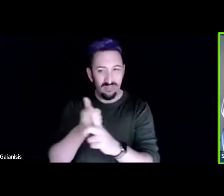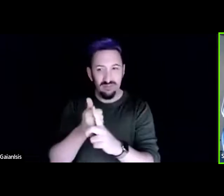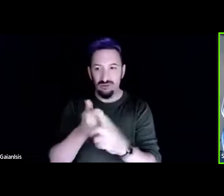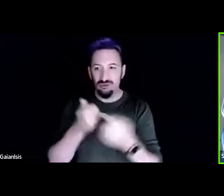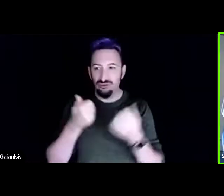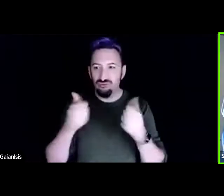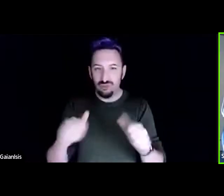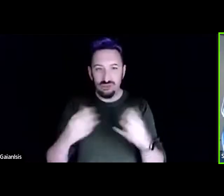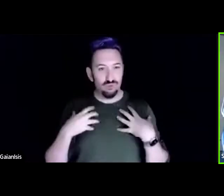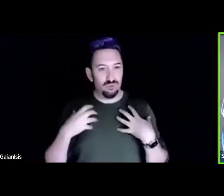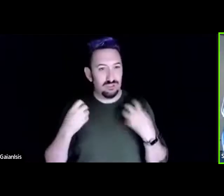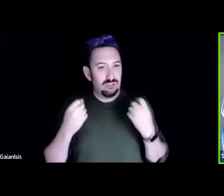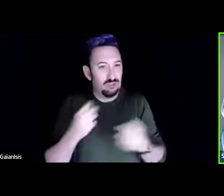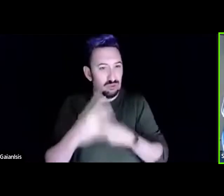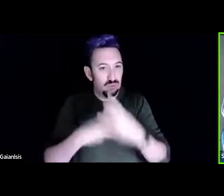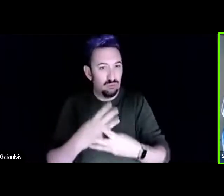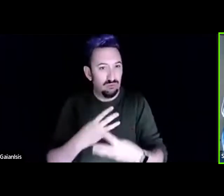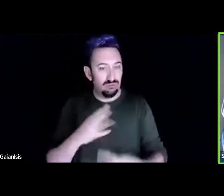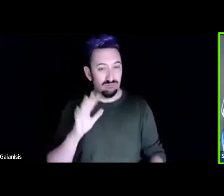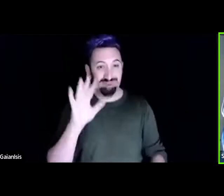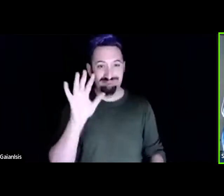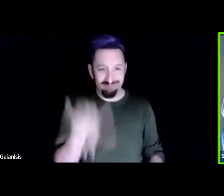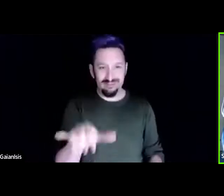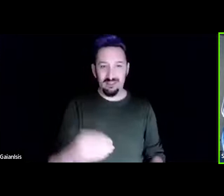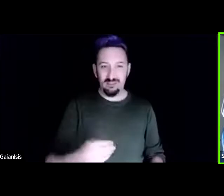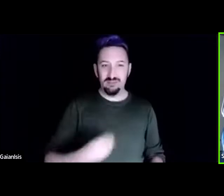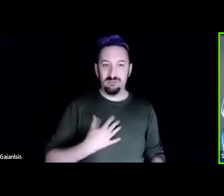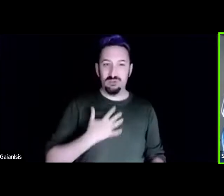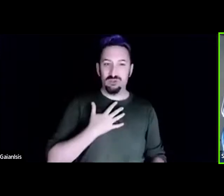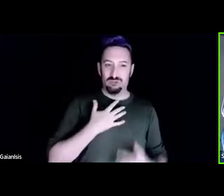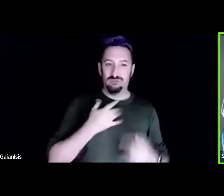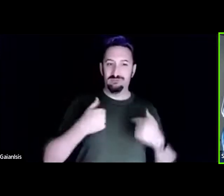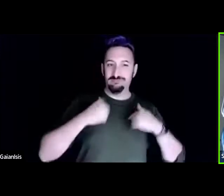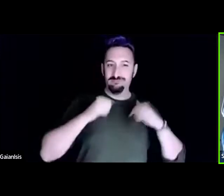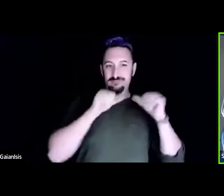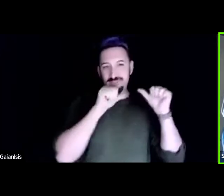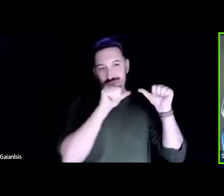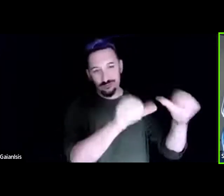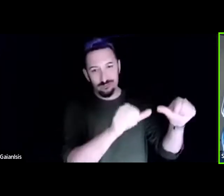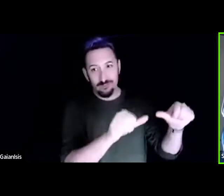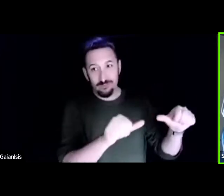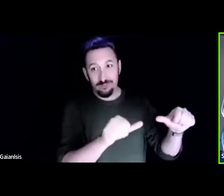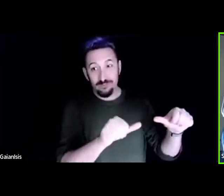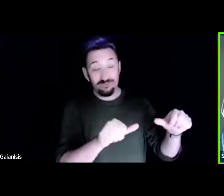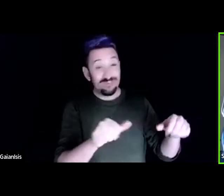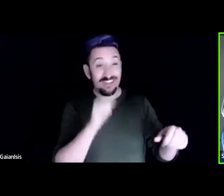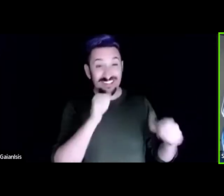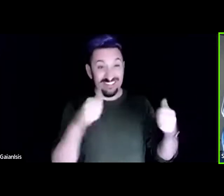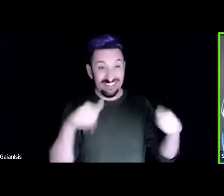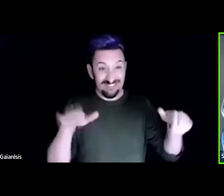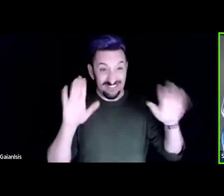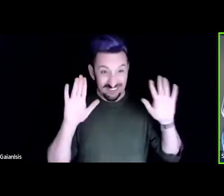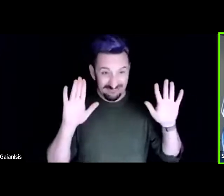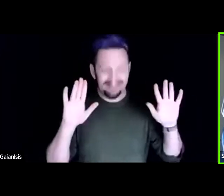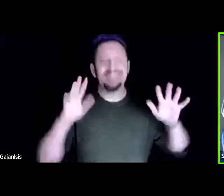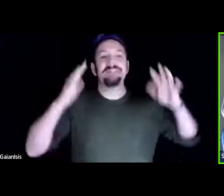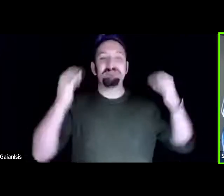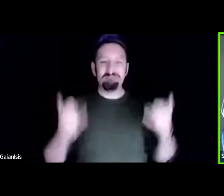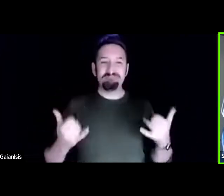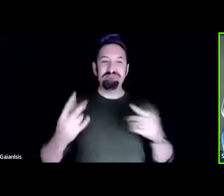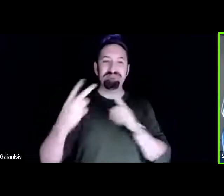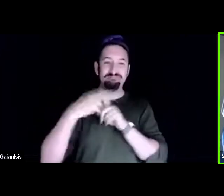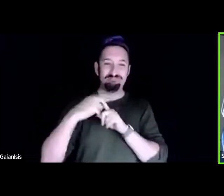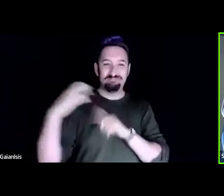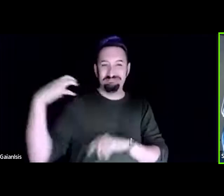I didn't give up and I now coordinate that program. So I tried to help other people